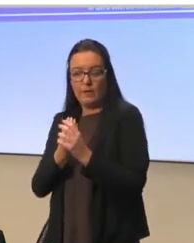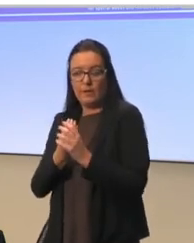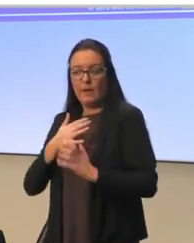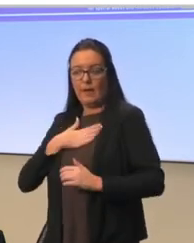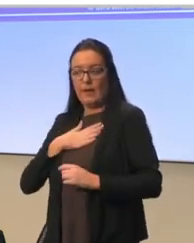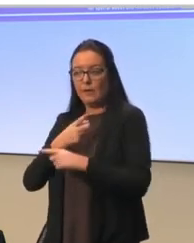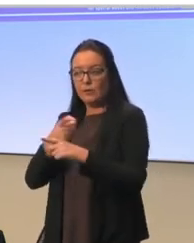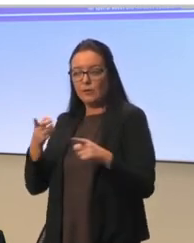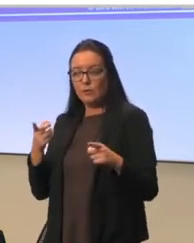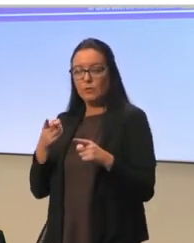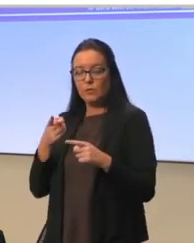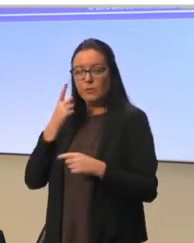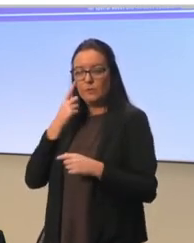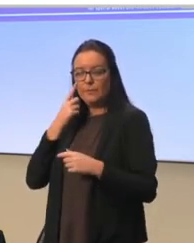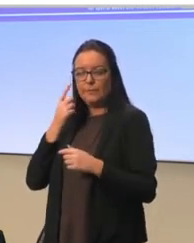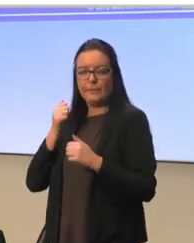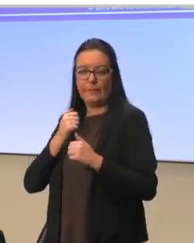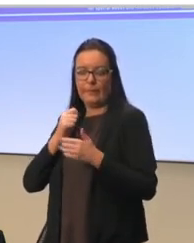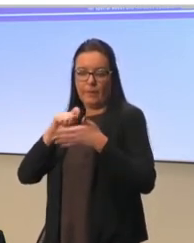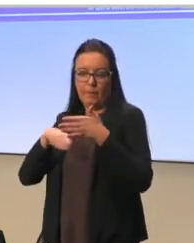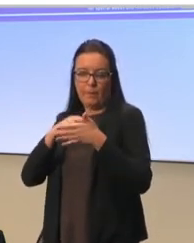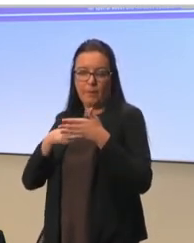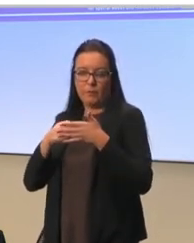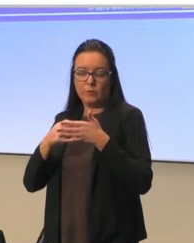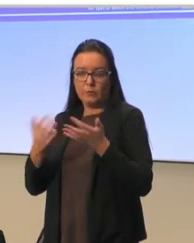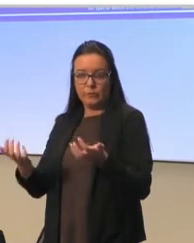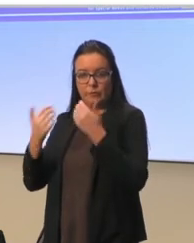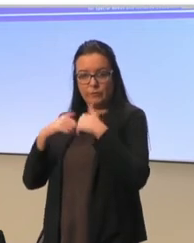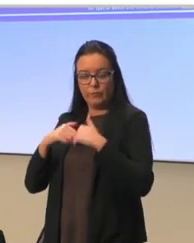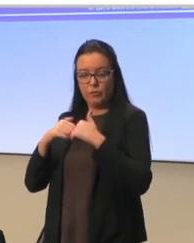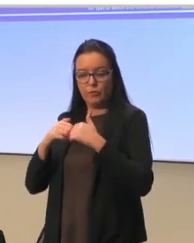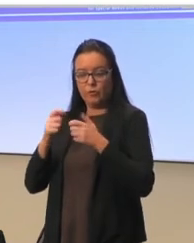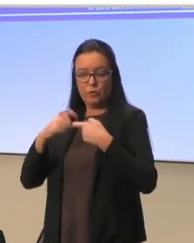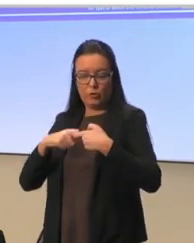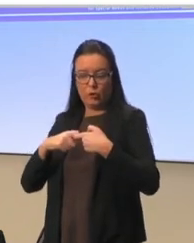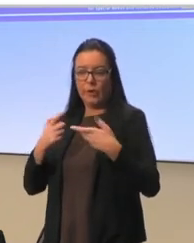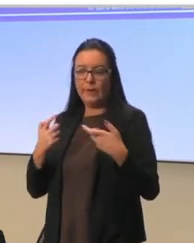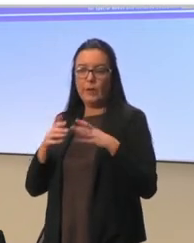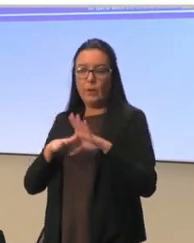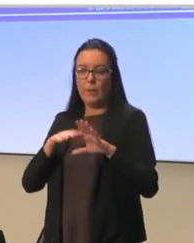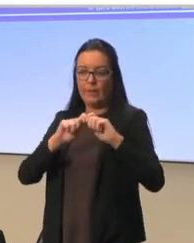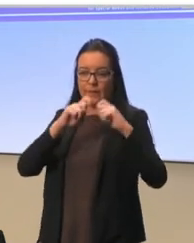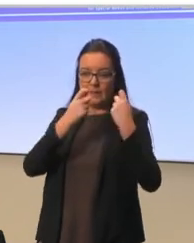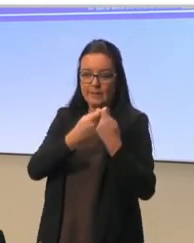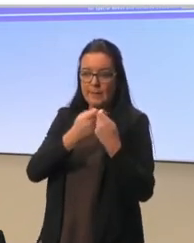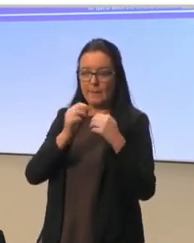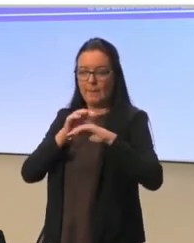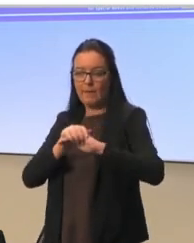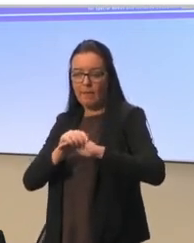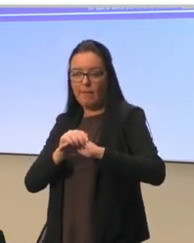with me into a project which I'm currently managing together with a team of colleagues.